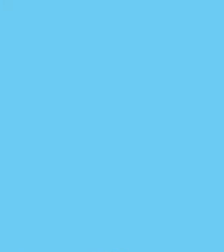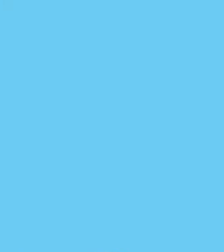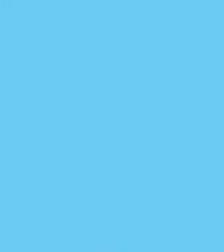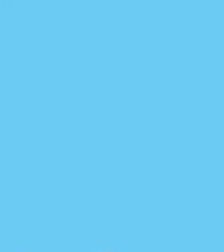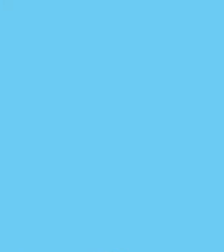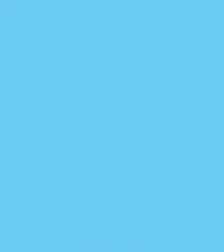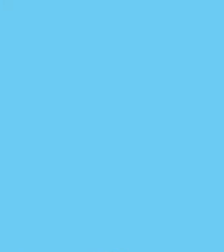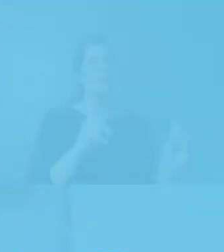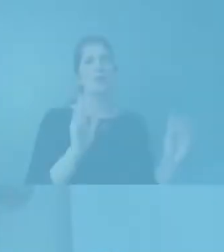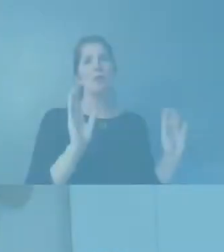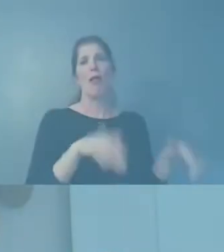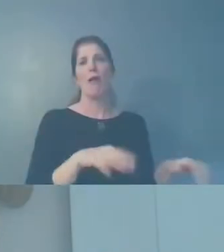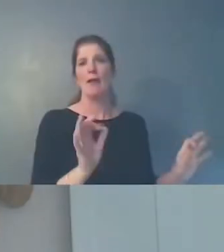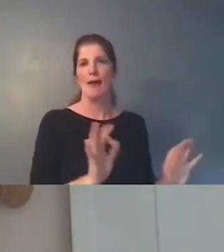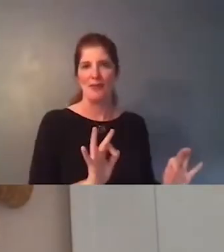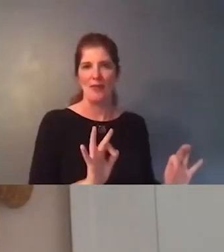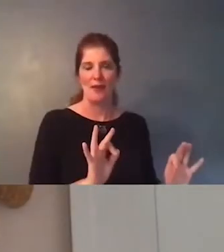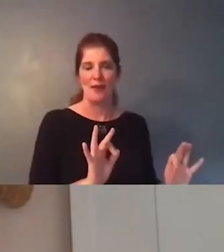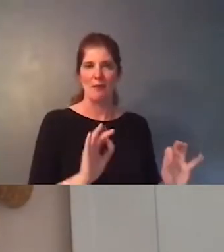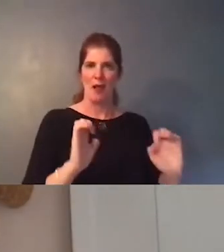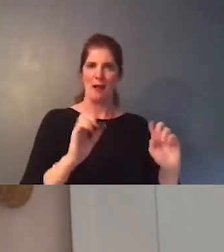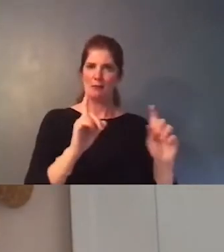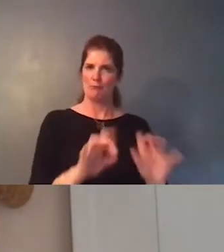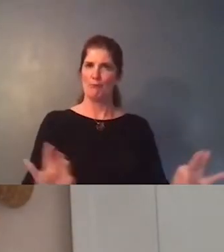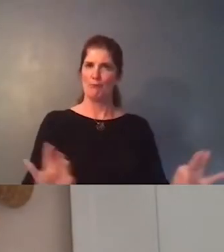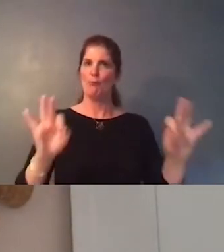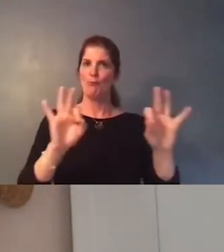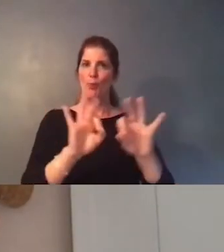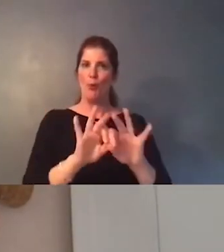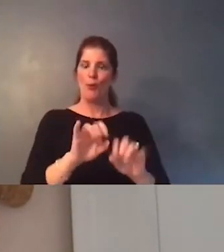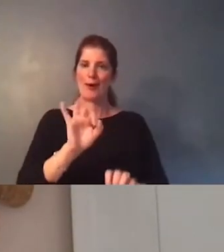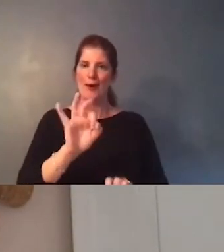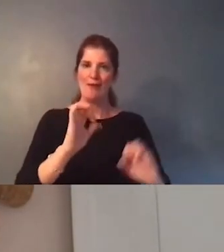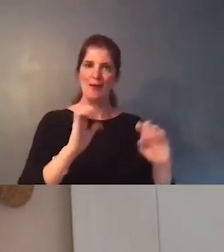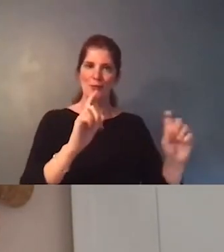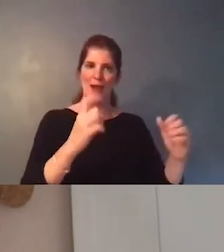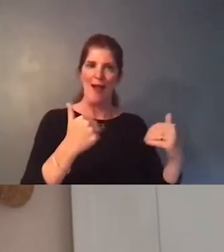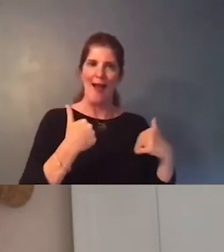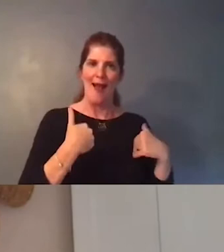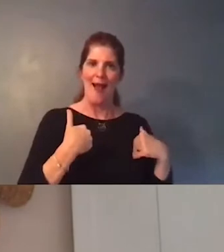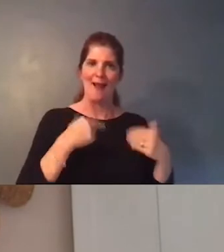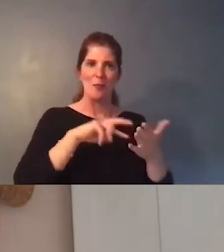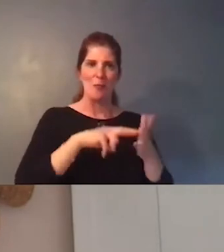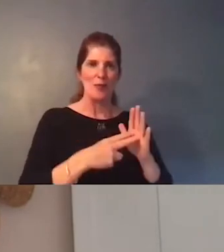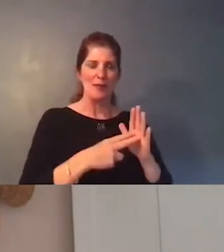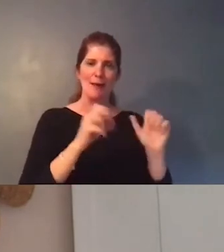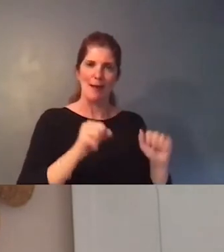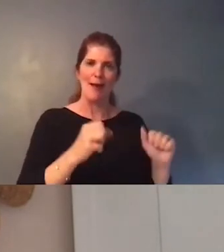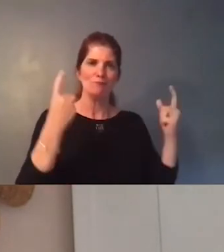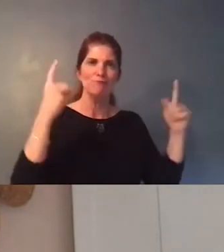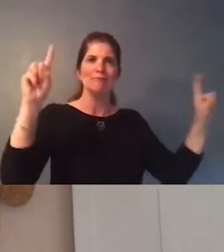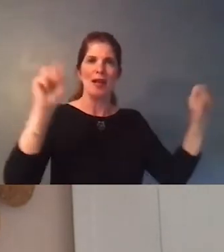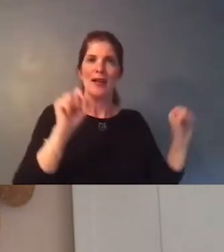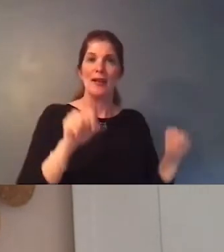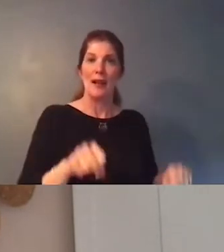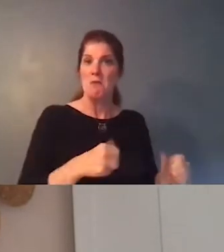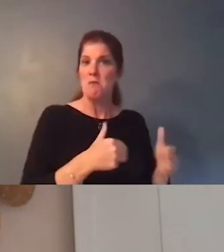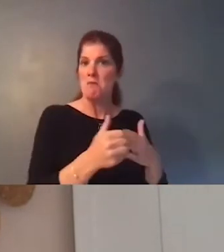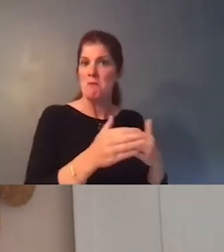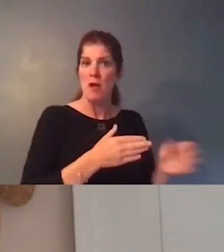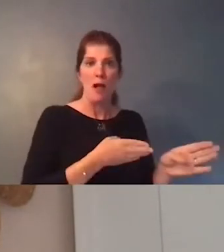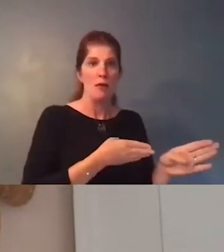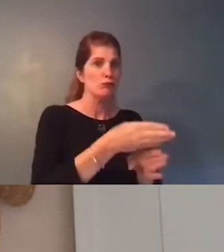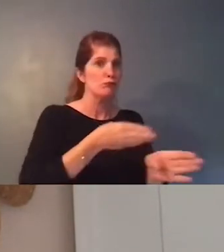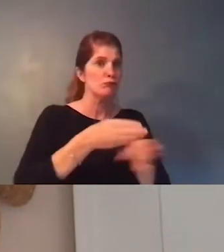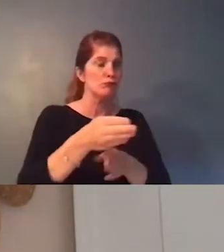We may take our education for granted, but believe me when I say education is what will assure our success. Whether